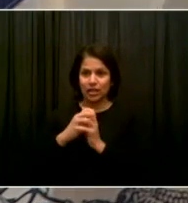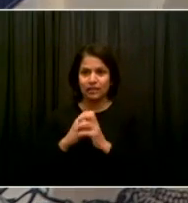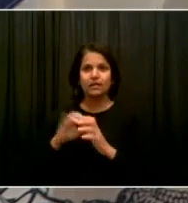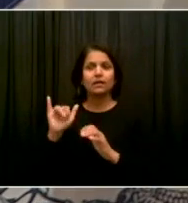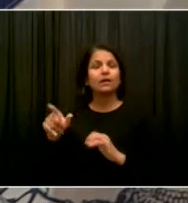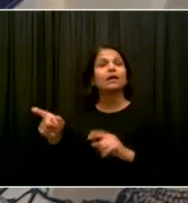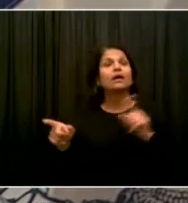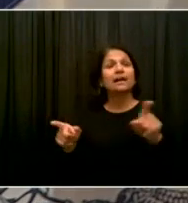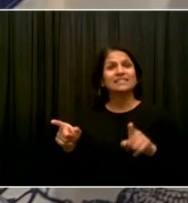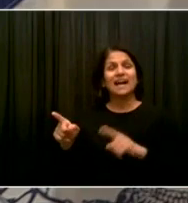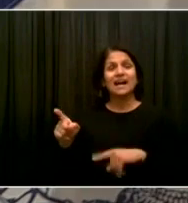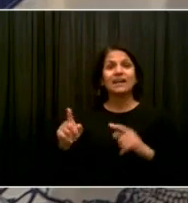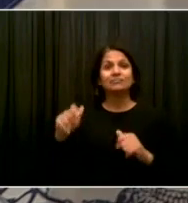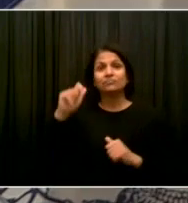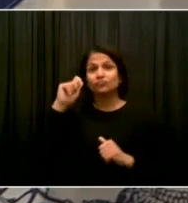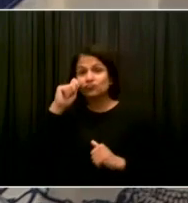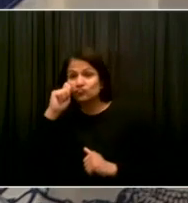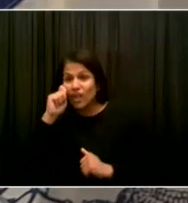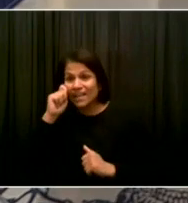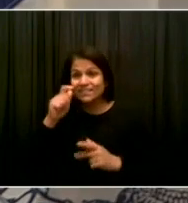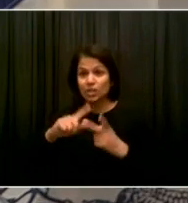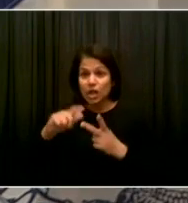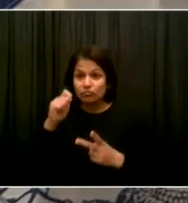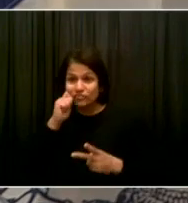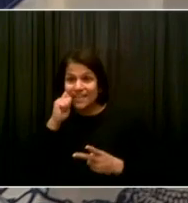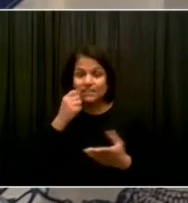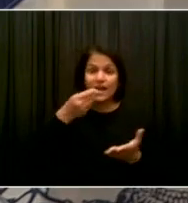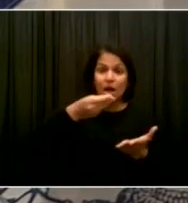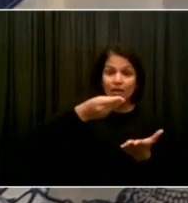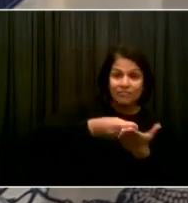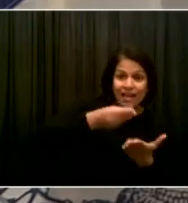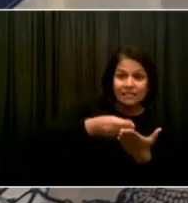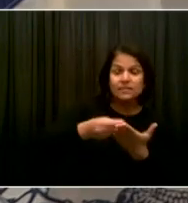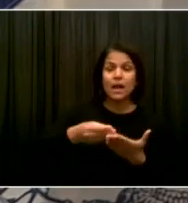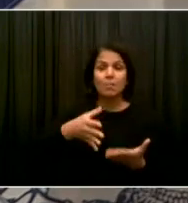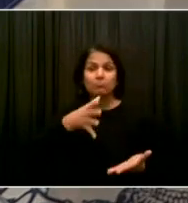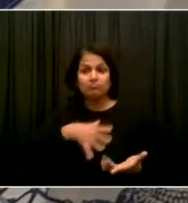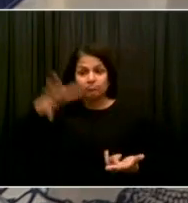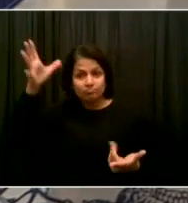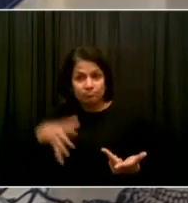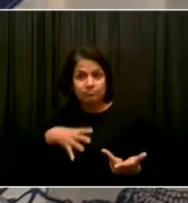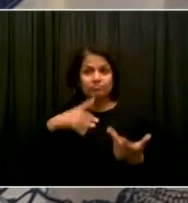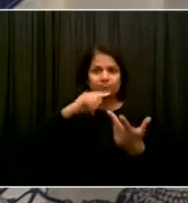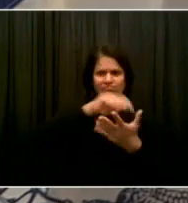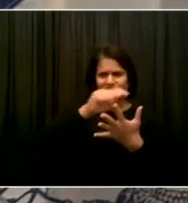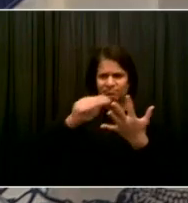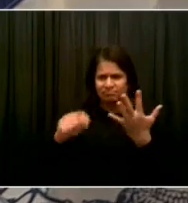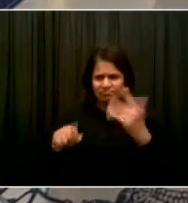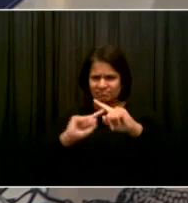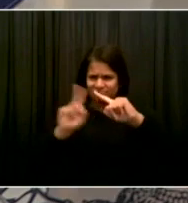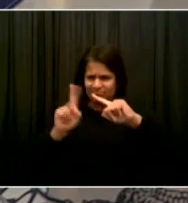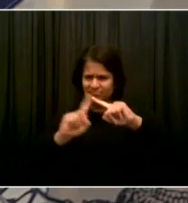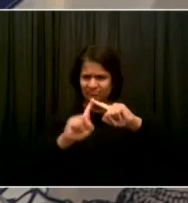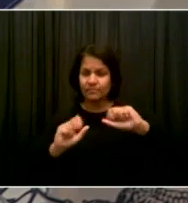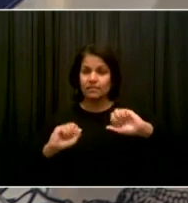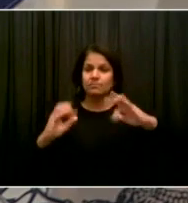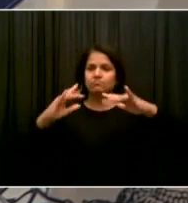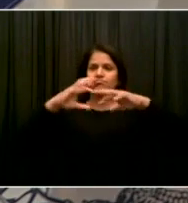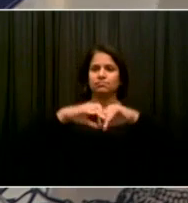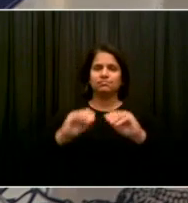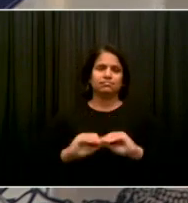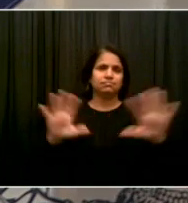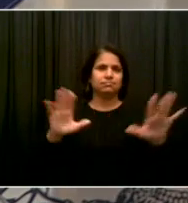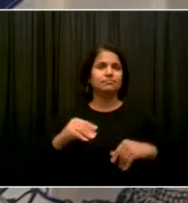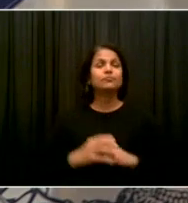the changes we need across all these parts of our society. She stood with me as we announced the Commission on Gender